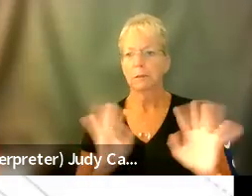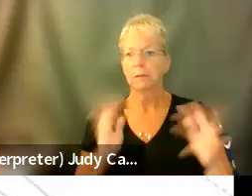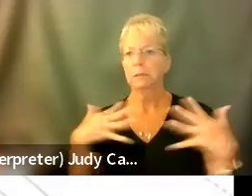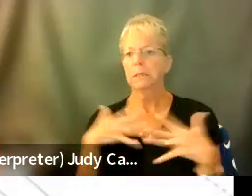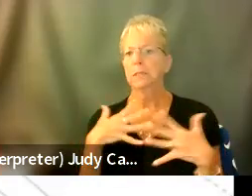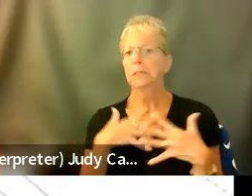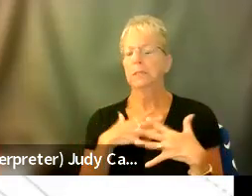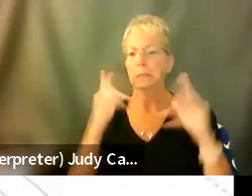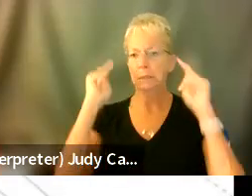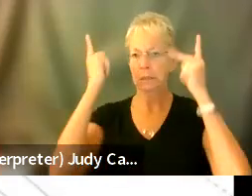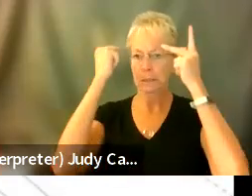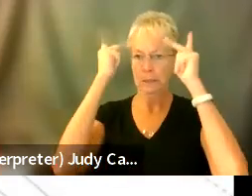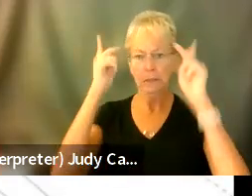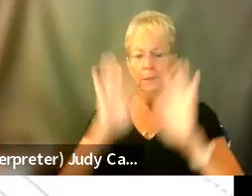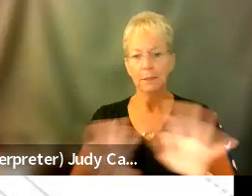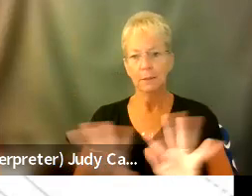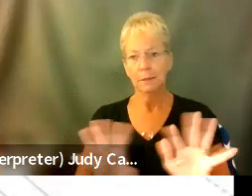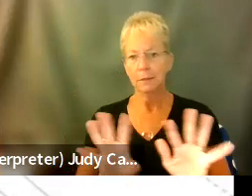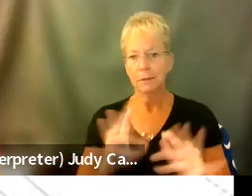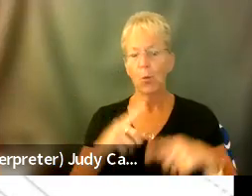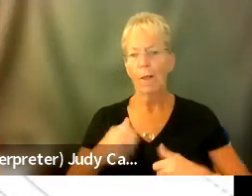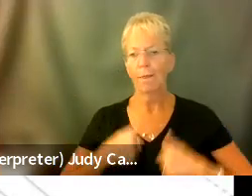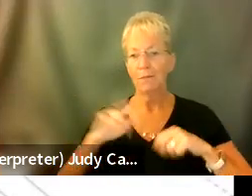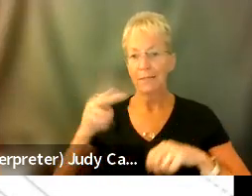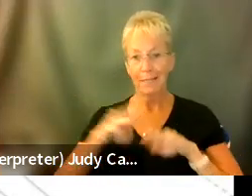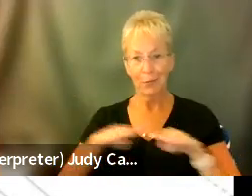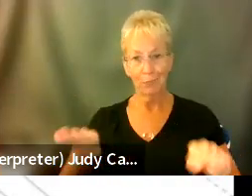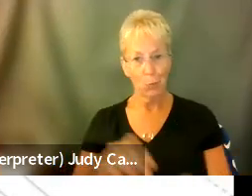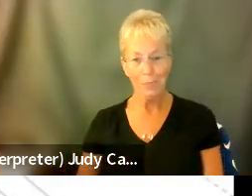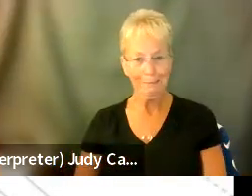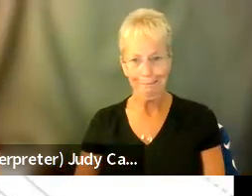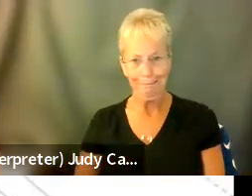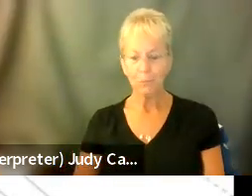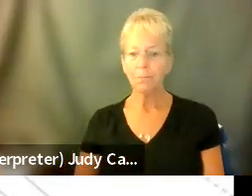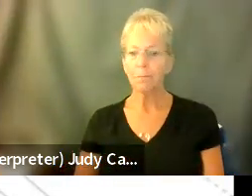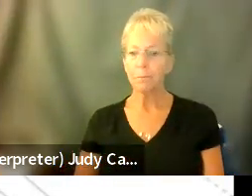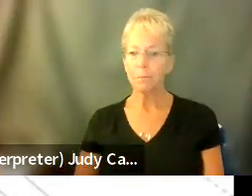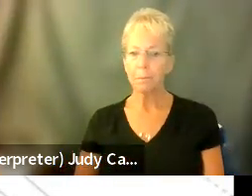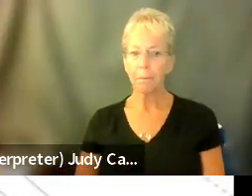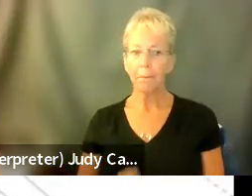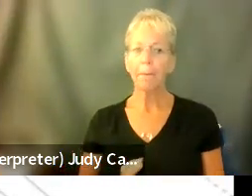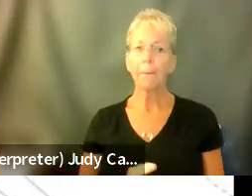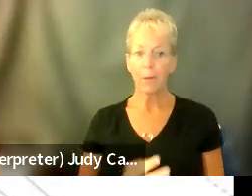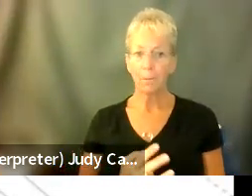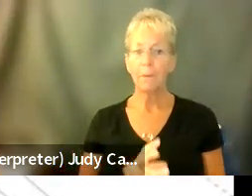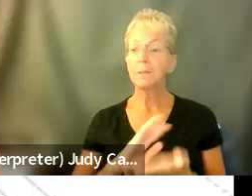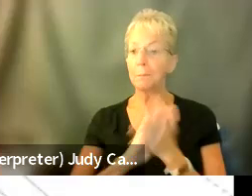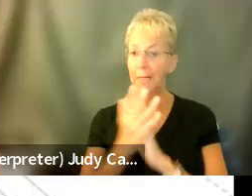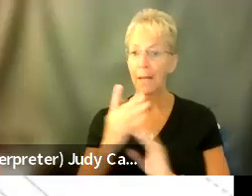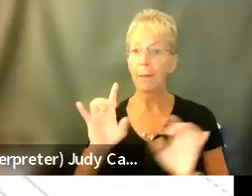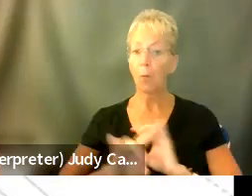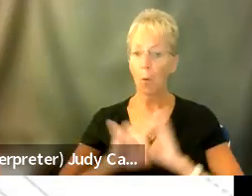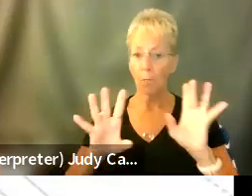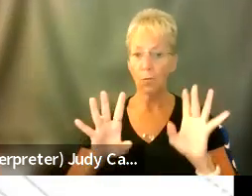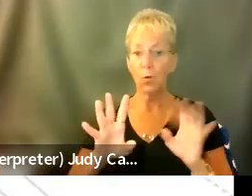while I was living here on the second floor. Um, but it got to that point where it was really